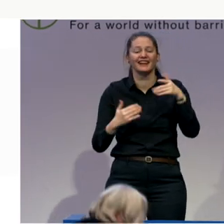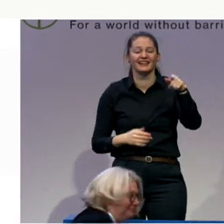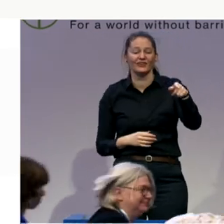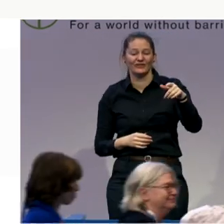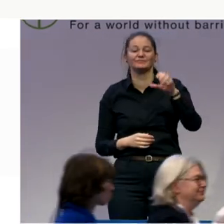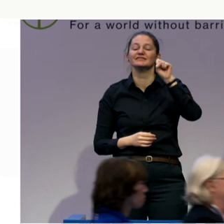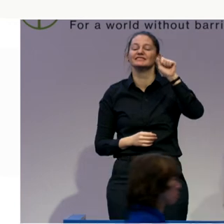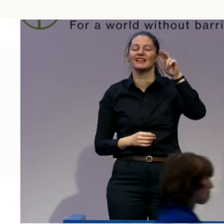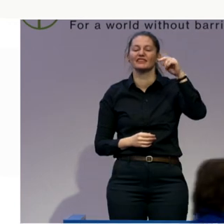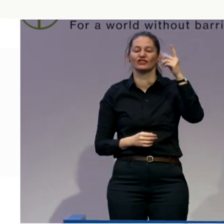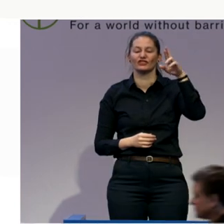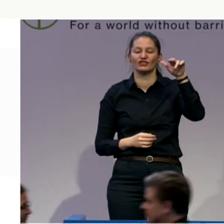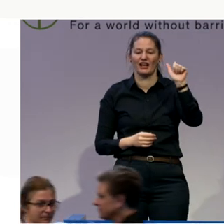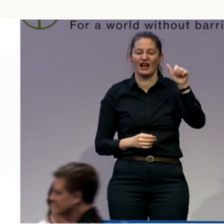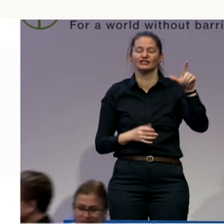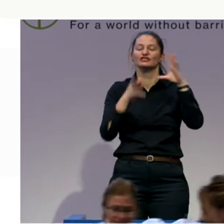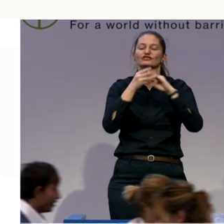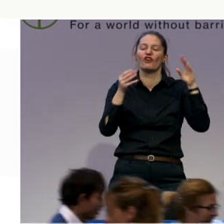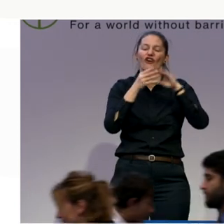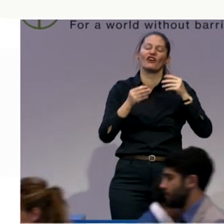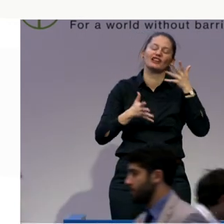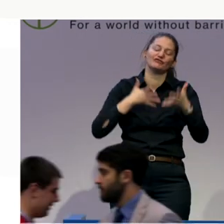Okay. Well, are we all awake now? We definitely are.